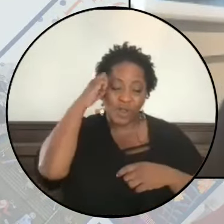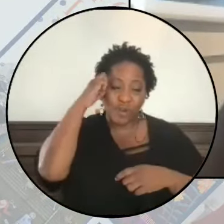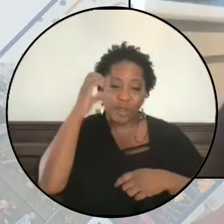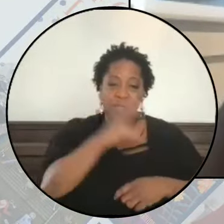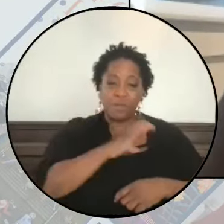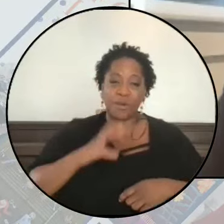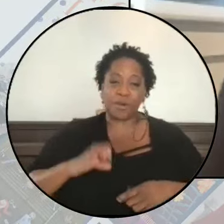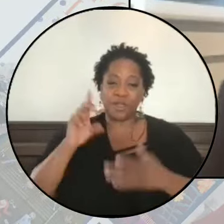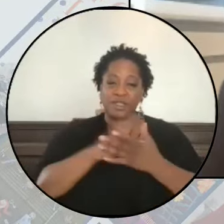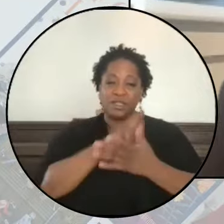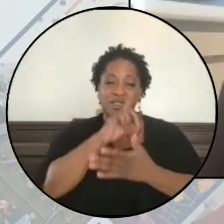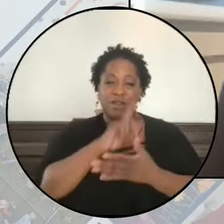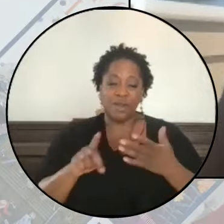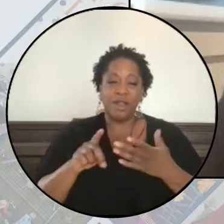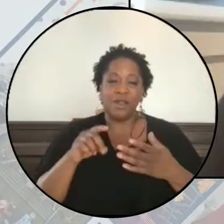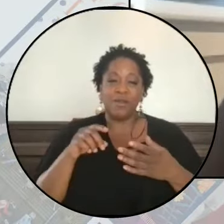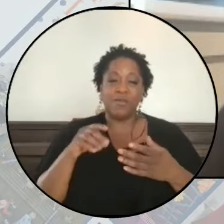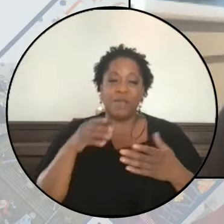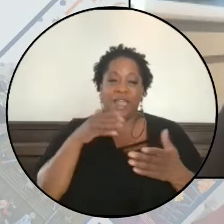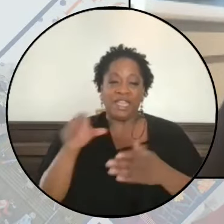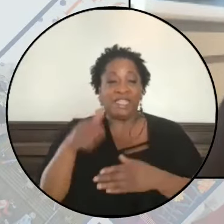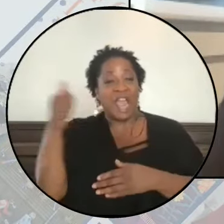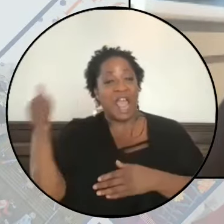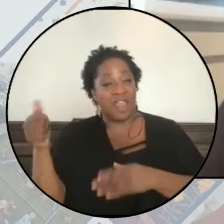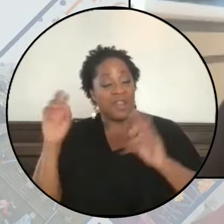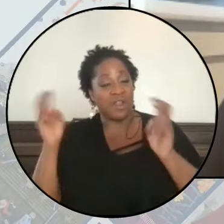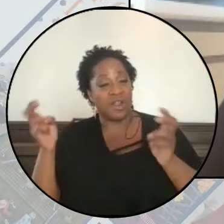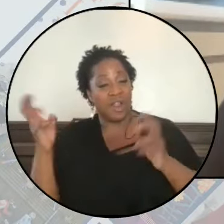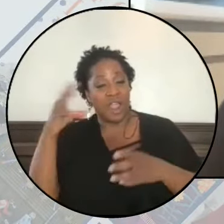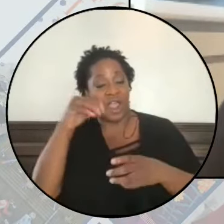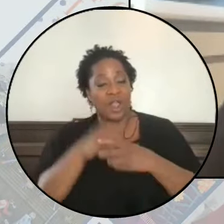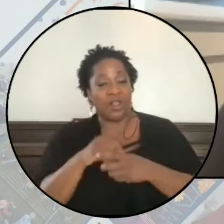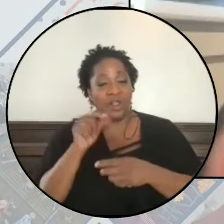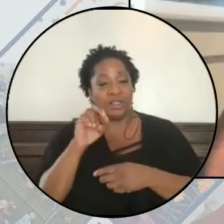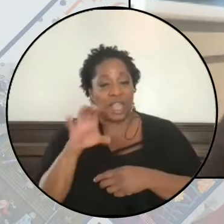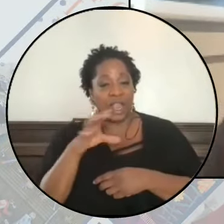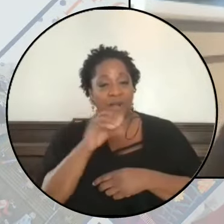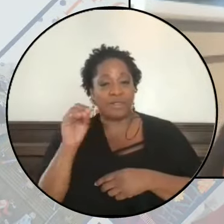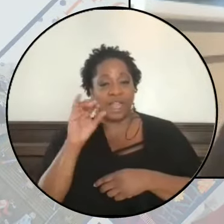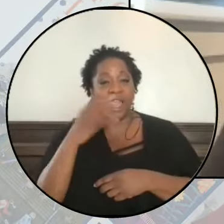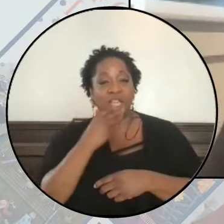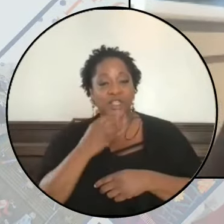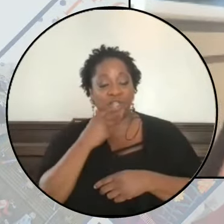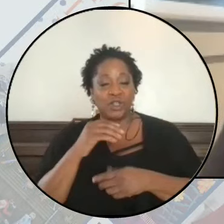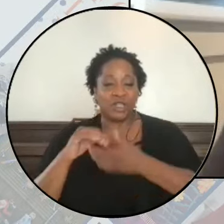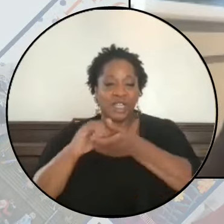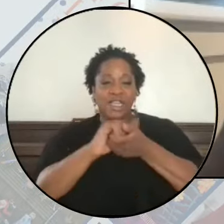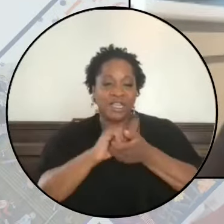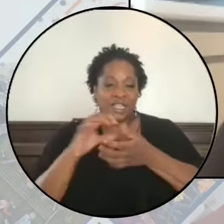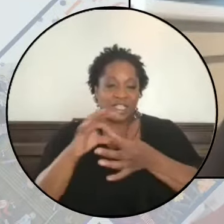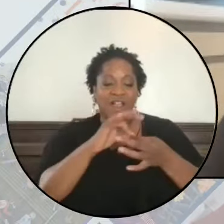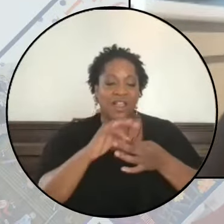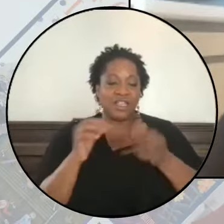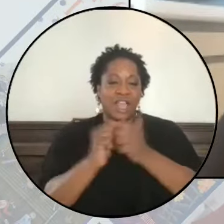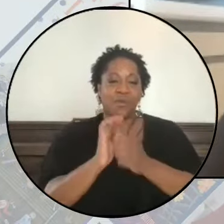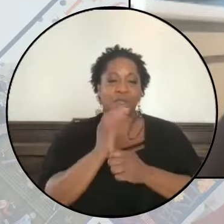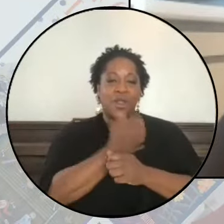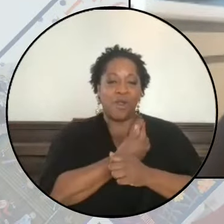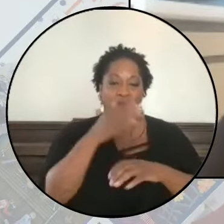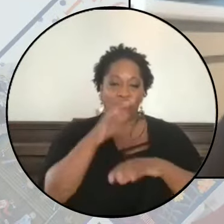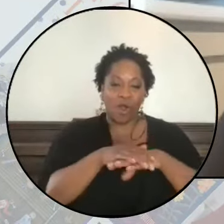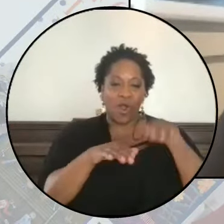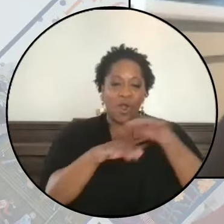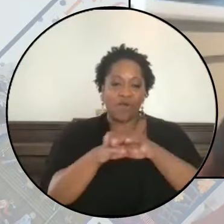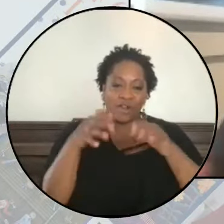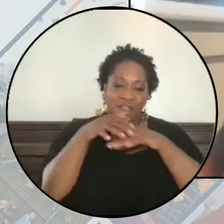racism against a racialized other that included both Arabs and Jews, solidarity within and between our overlapping